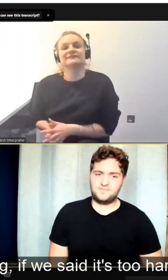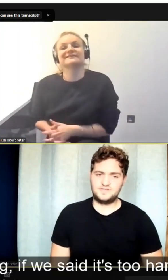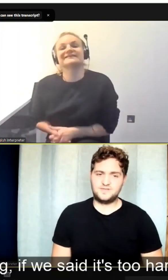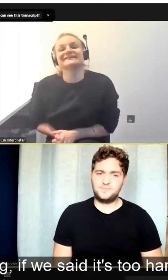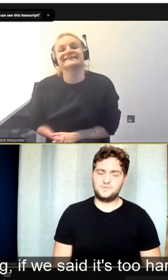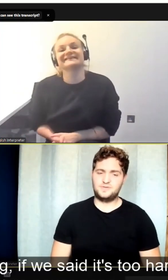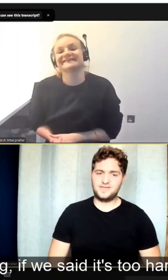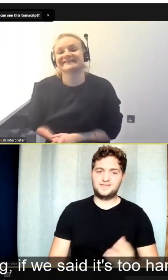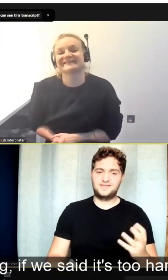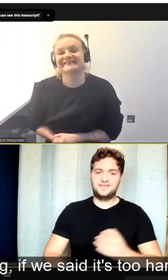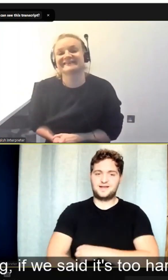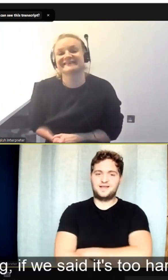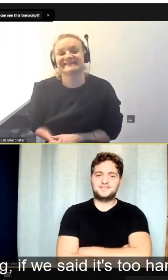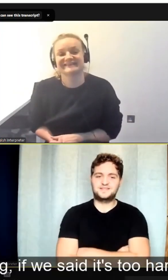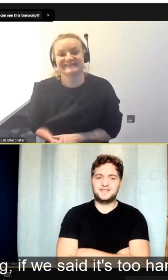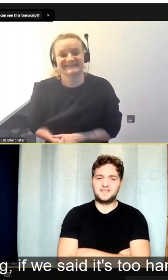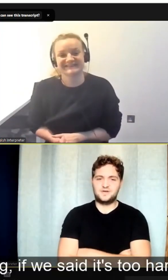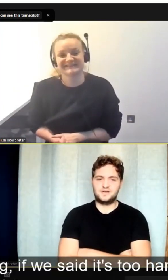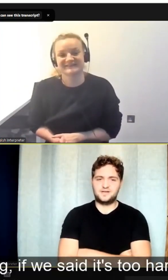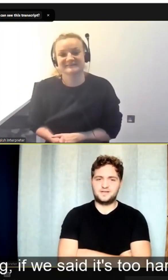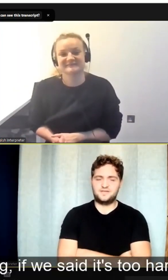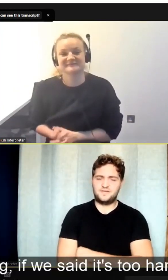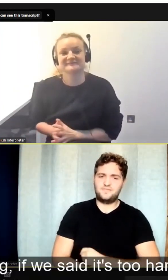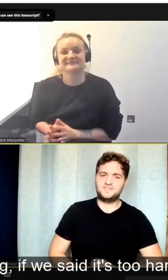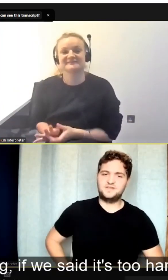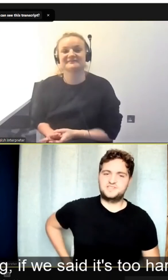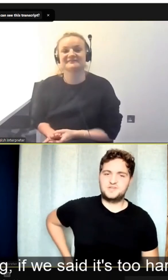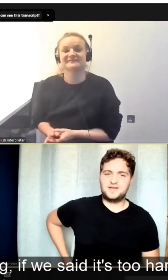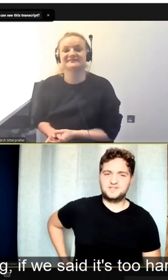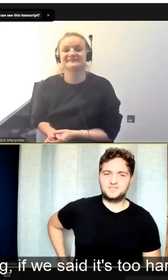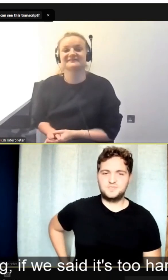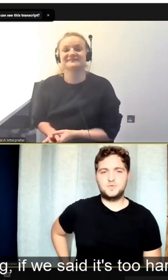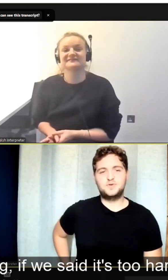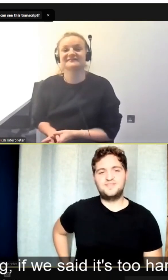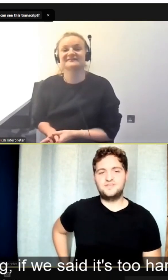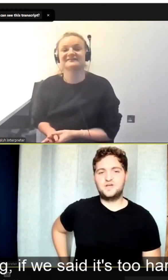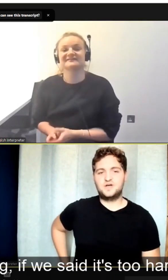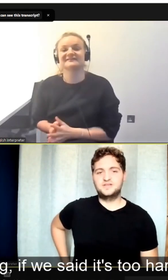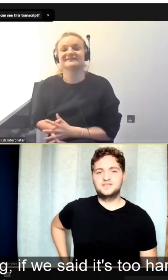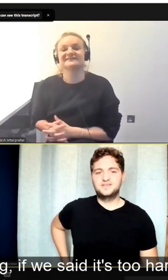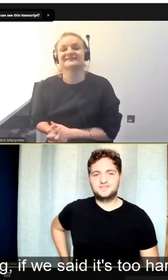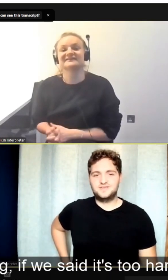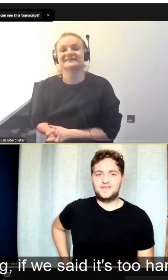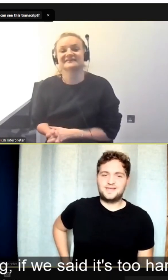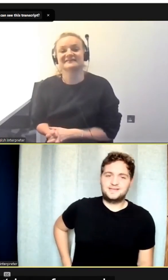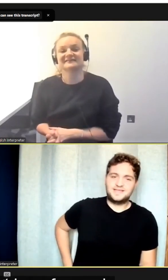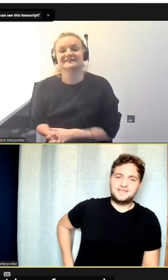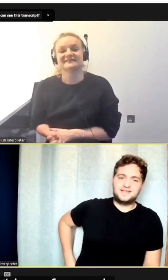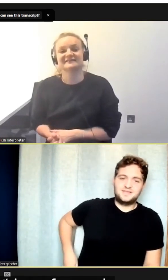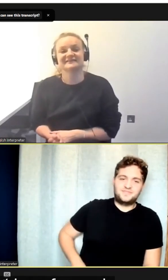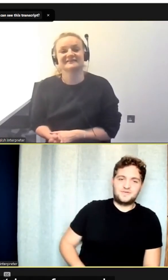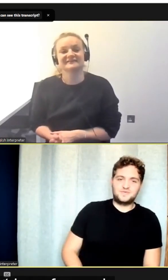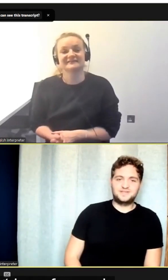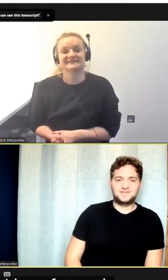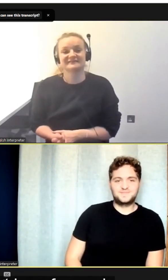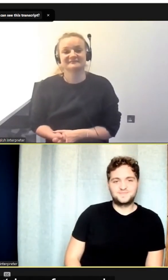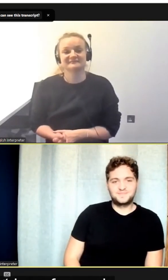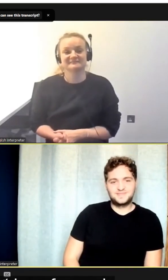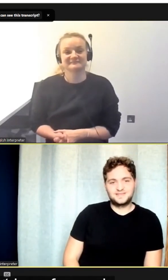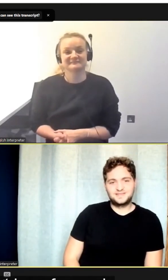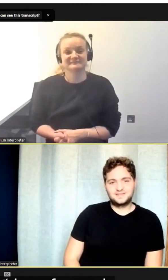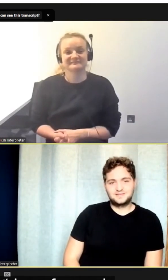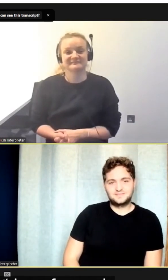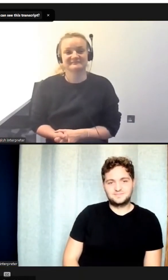So, for example, like that classic saying where if we said we were too hard to go to the moon, would have never gone. So that, taking that leap forward.